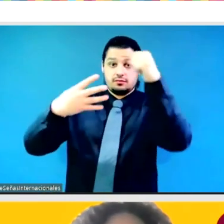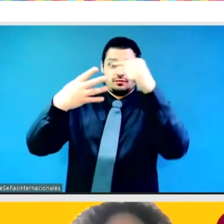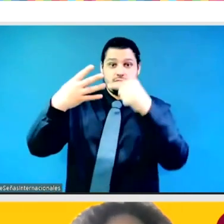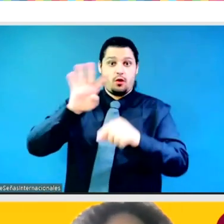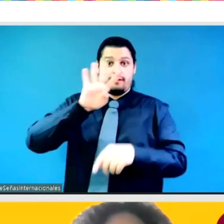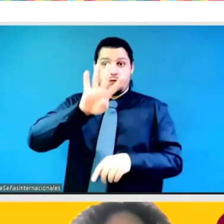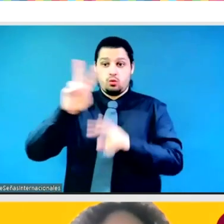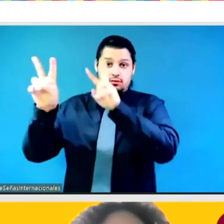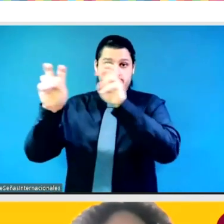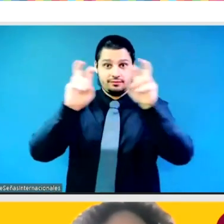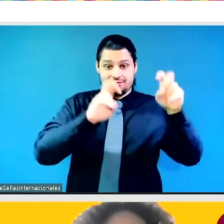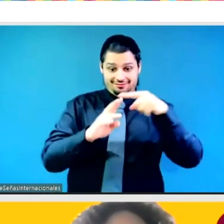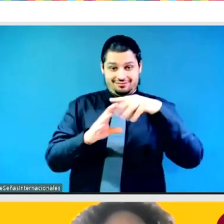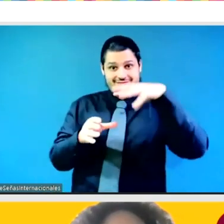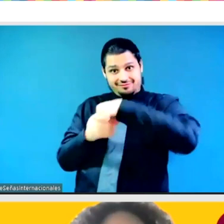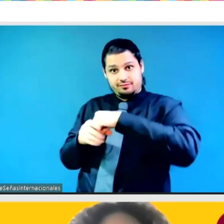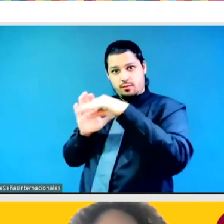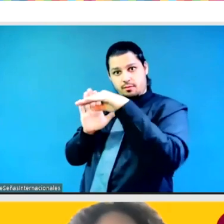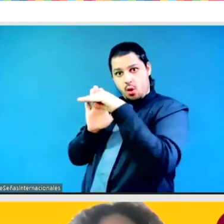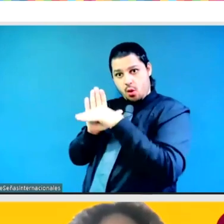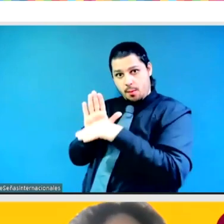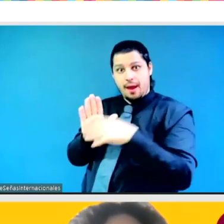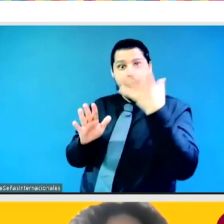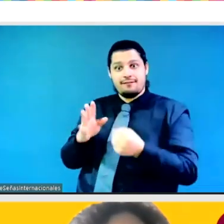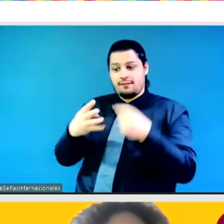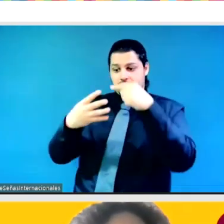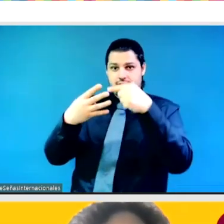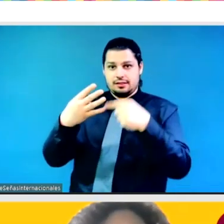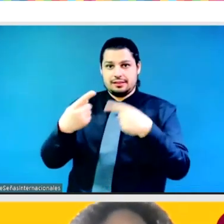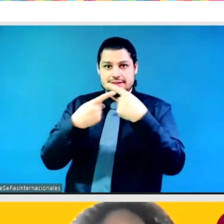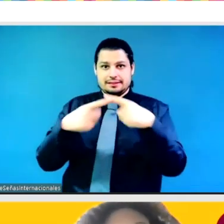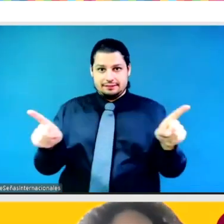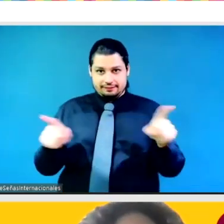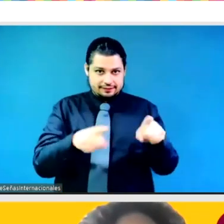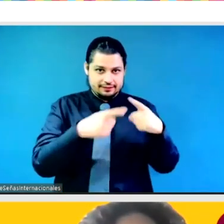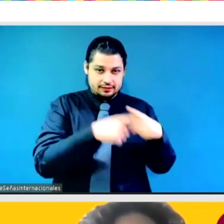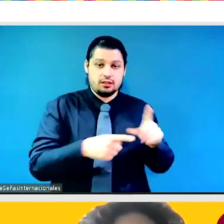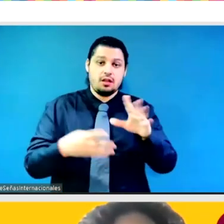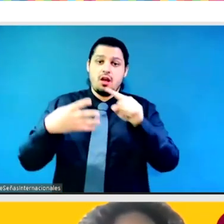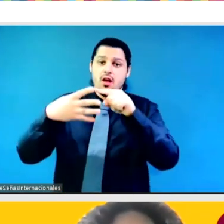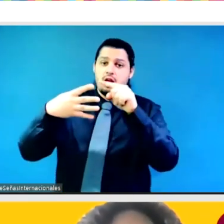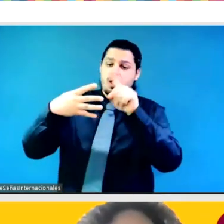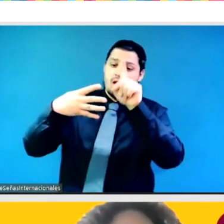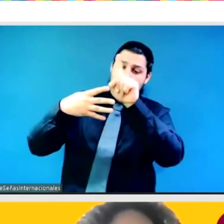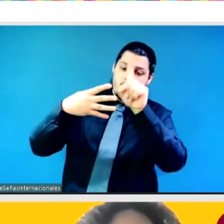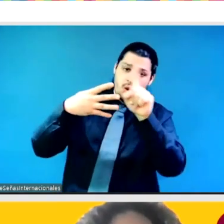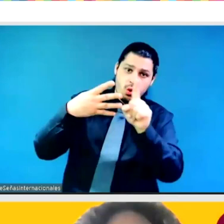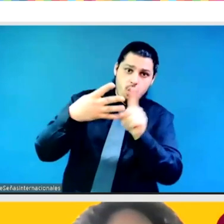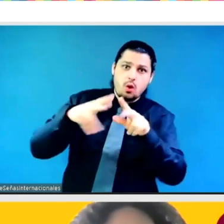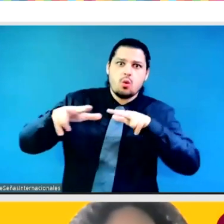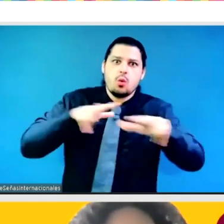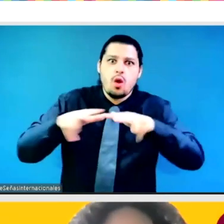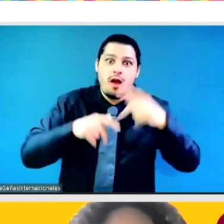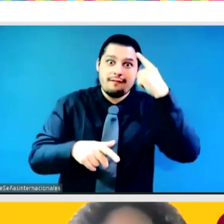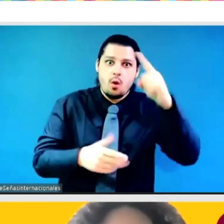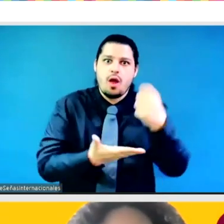be and what we hope to achieve in the next five years, and indeed how we'll achieve that. So the first person I'd